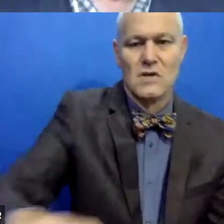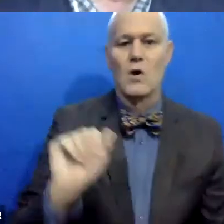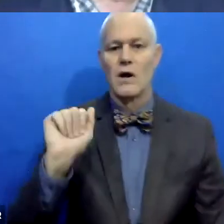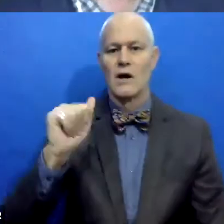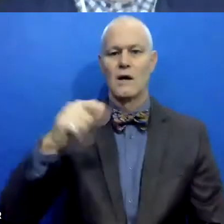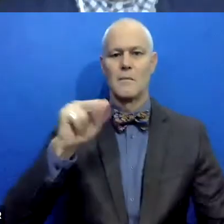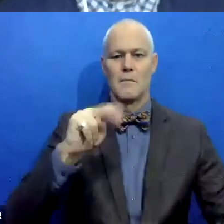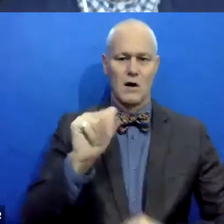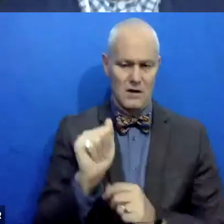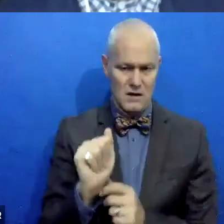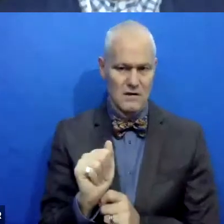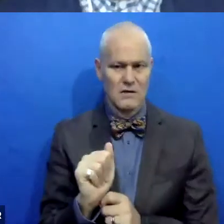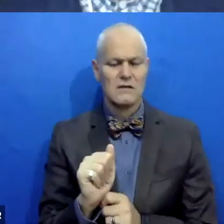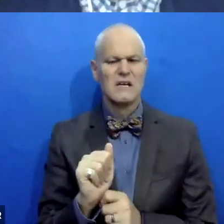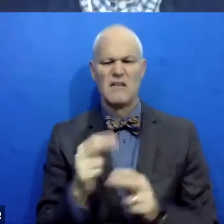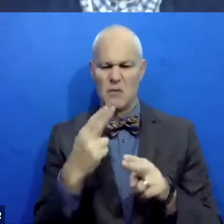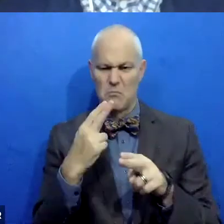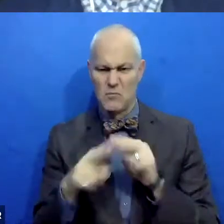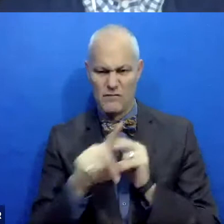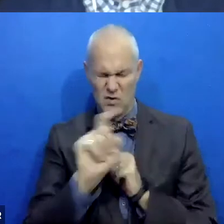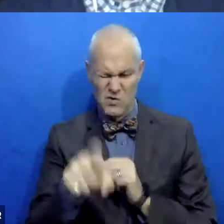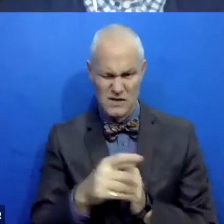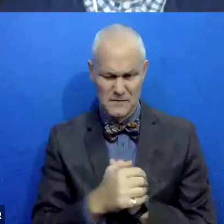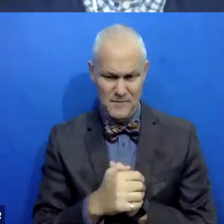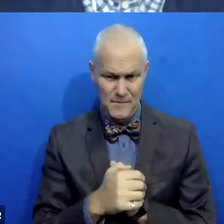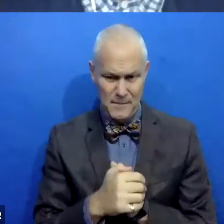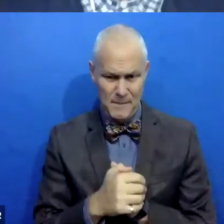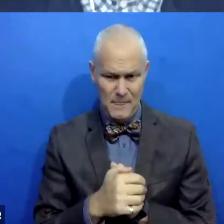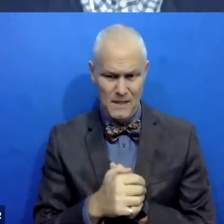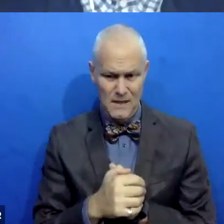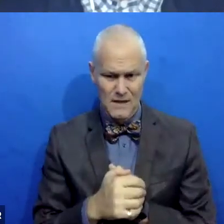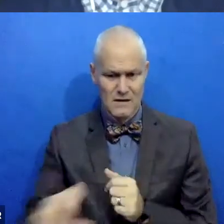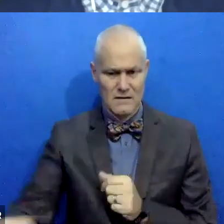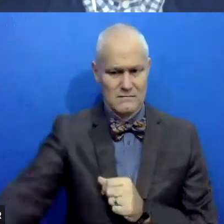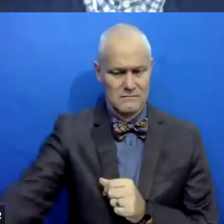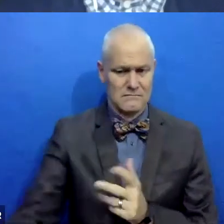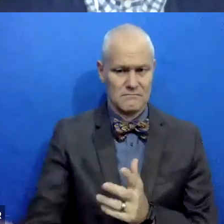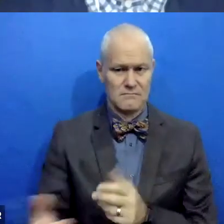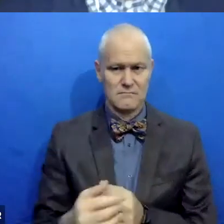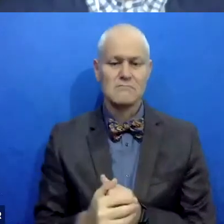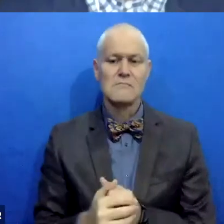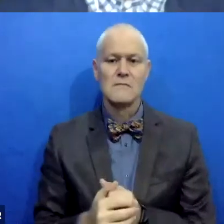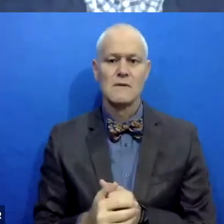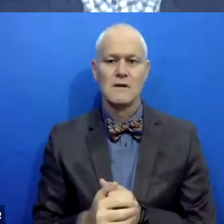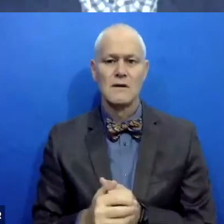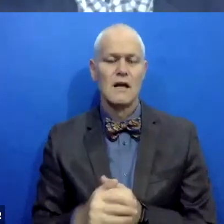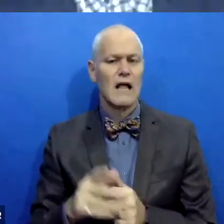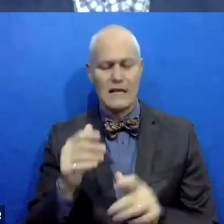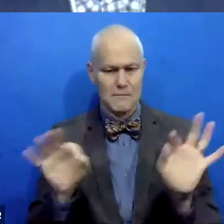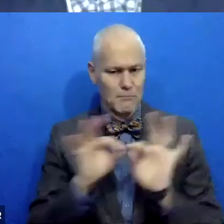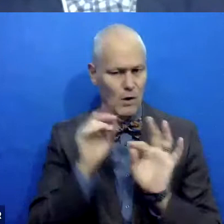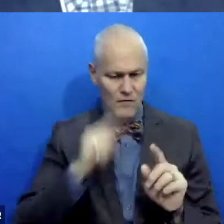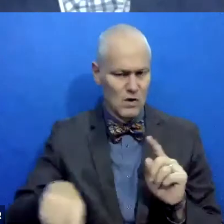Um, it's a brief one, but I, I think it's really important for anyone working in this space. Um,